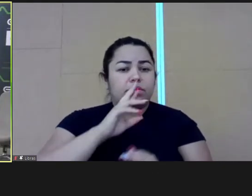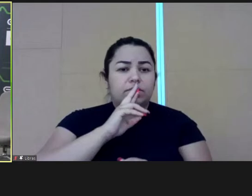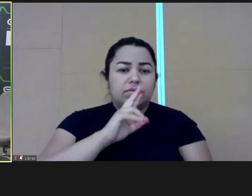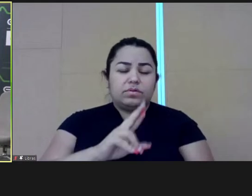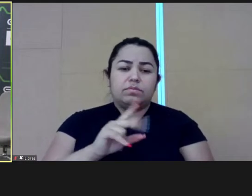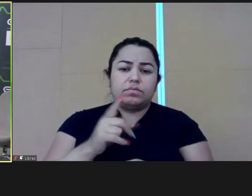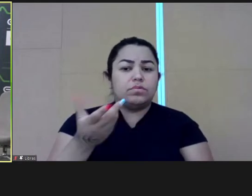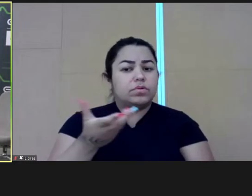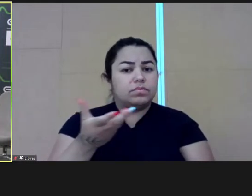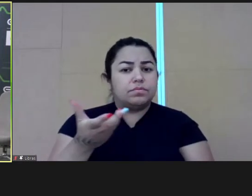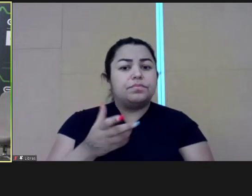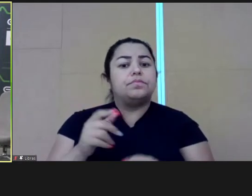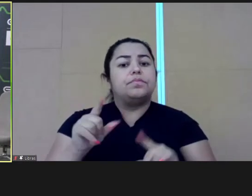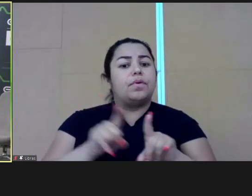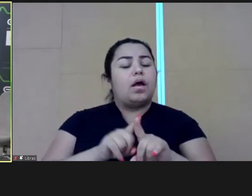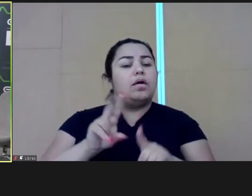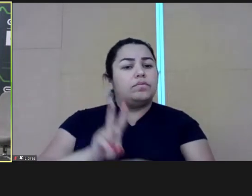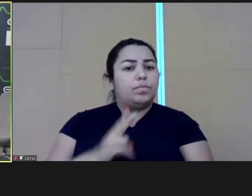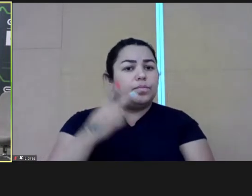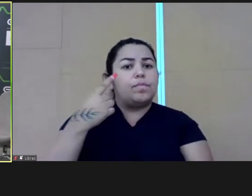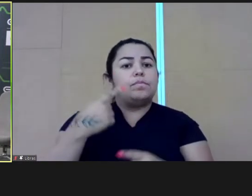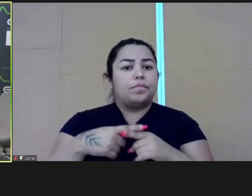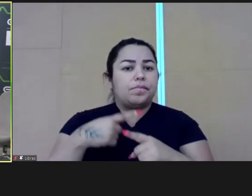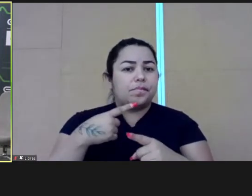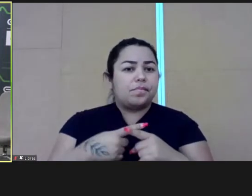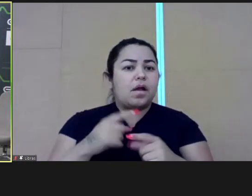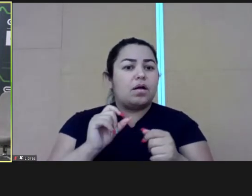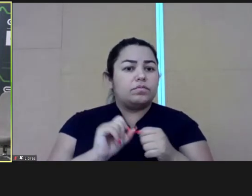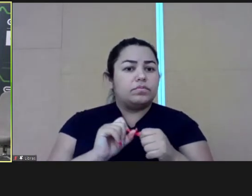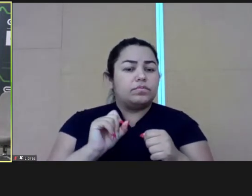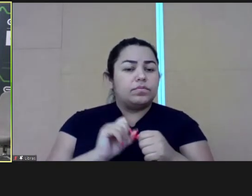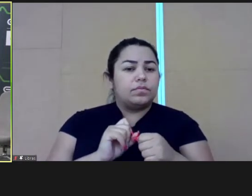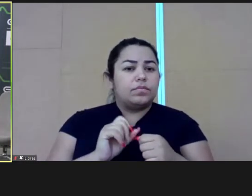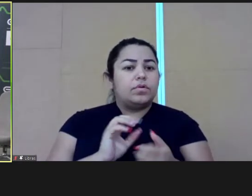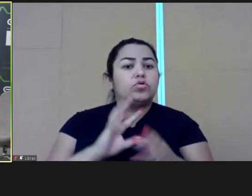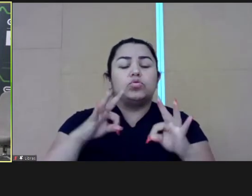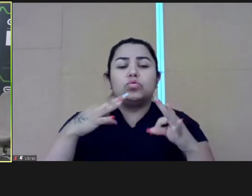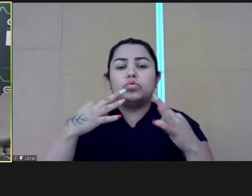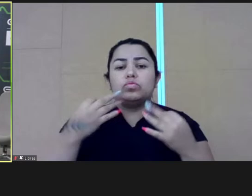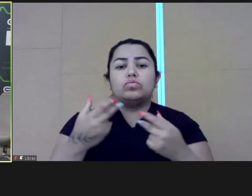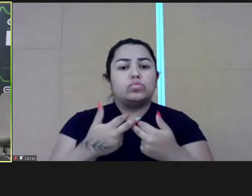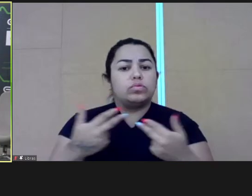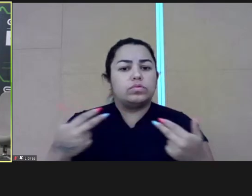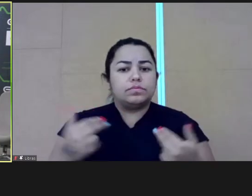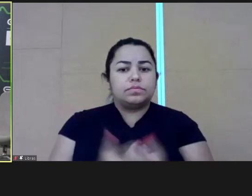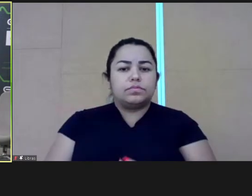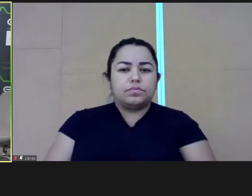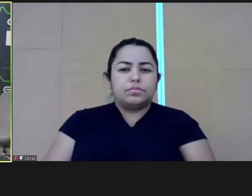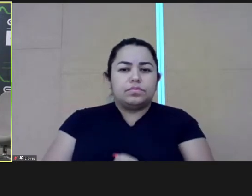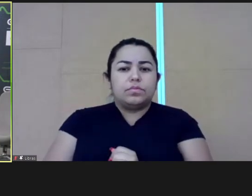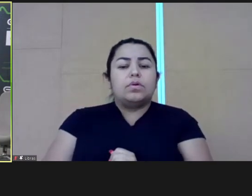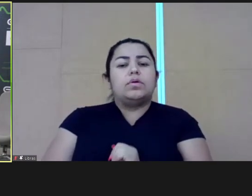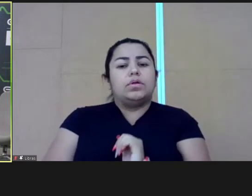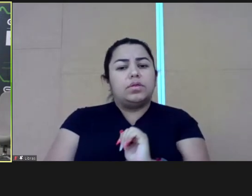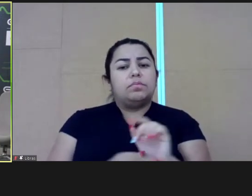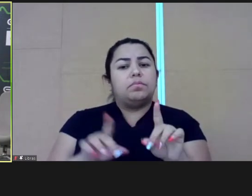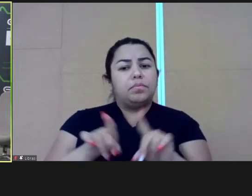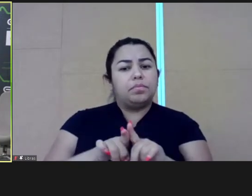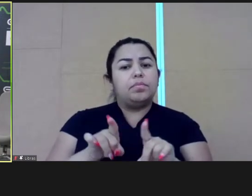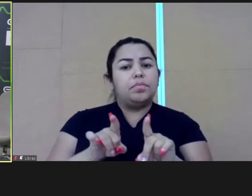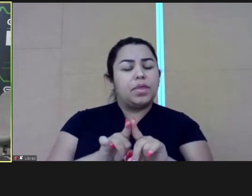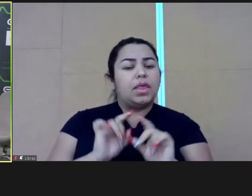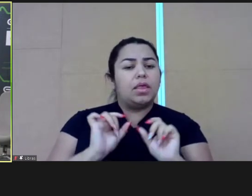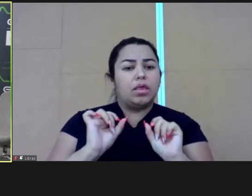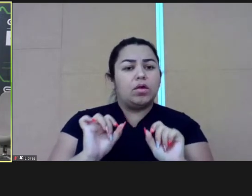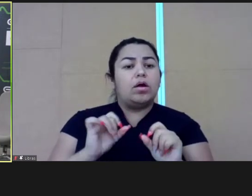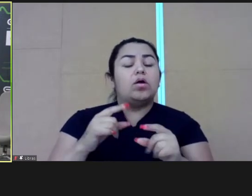time that you look at the target, you need also to understand why we're doing that. We have to execute it to think